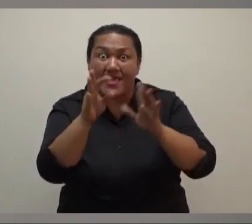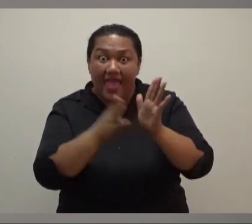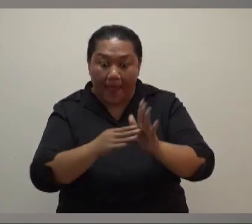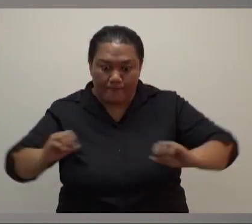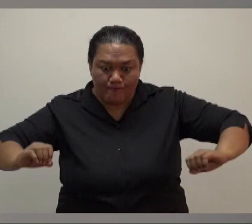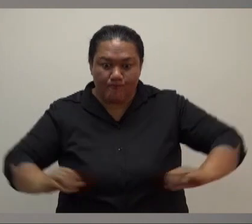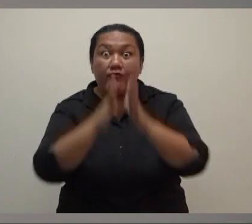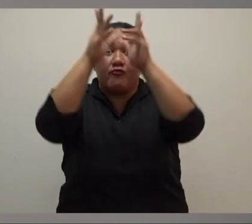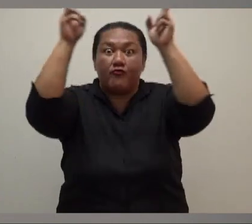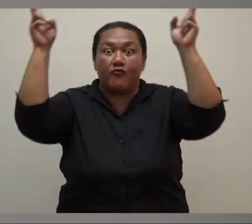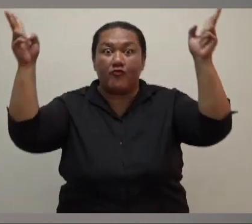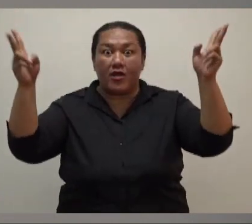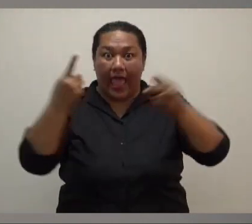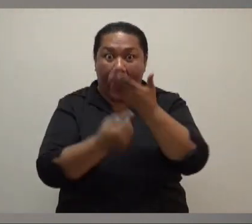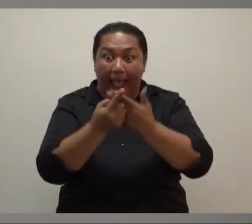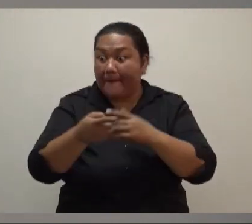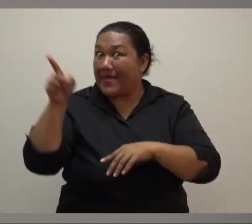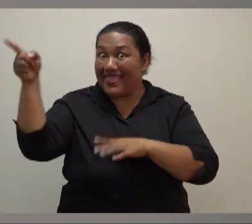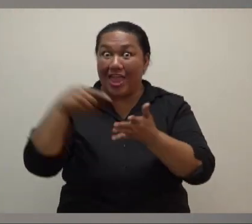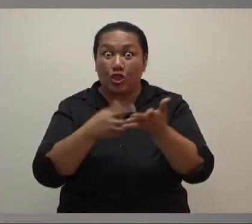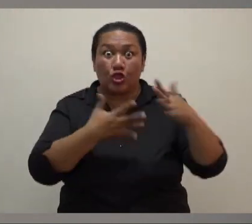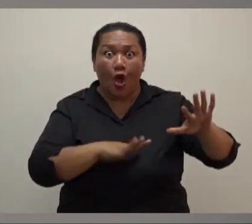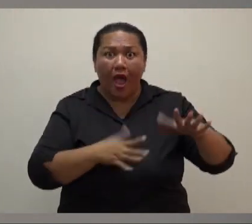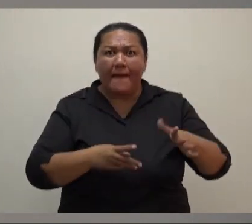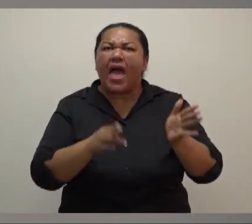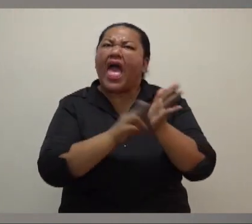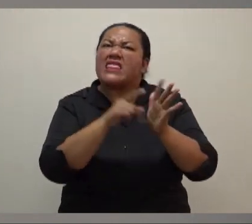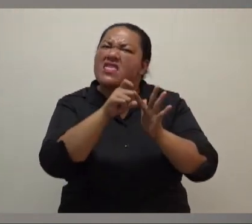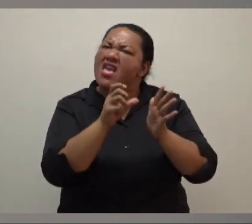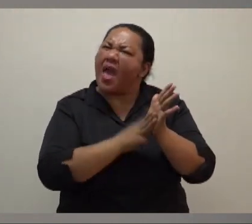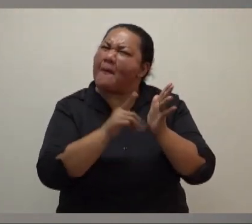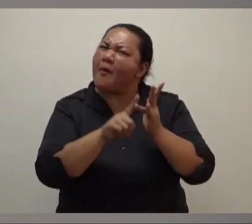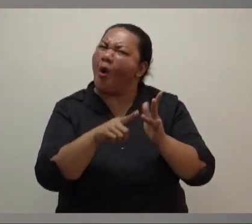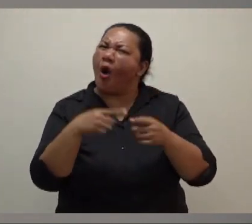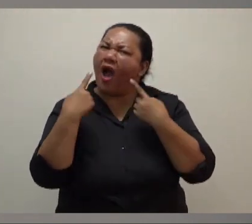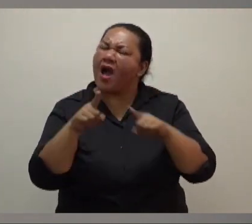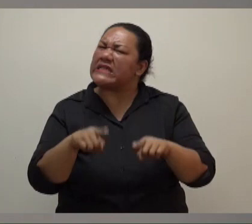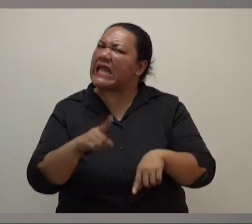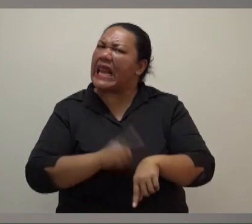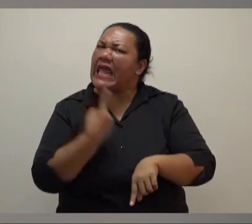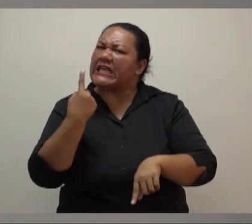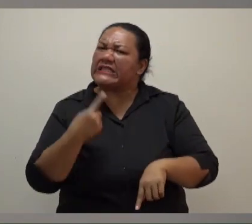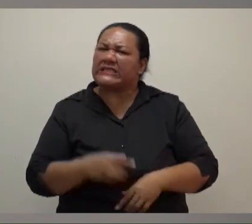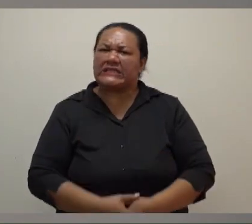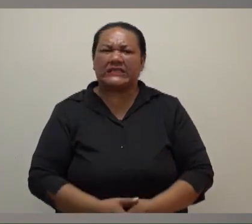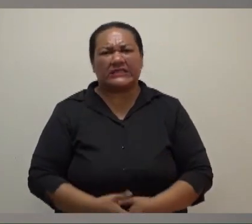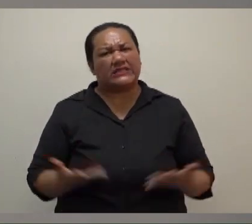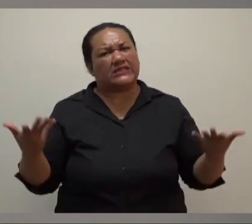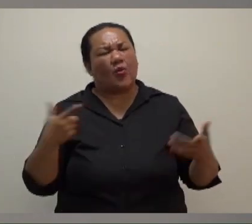Well, there were two alerts that were given out, not just NDMO. I've got the copies of the two.